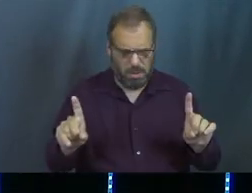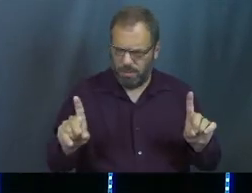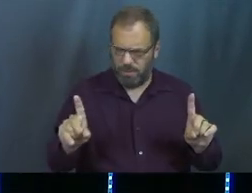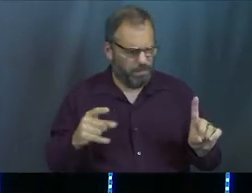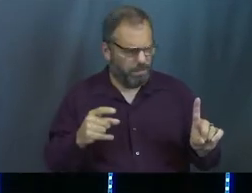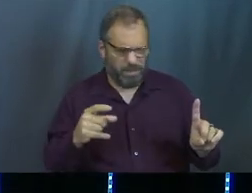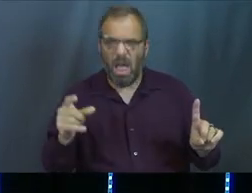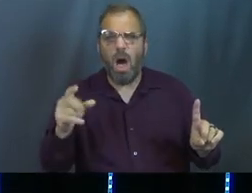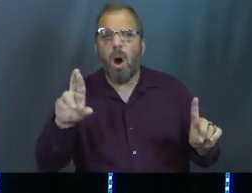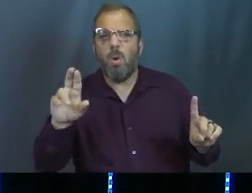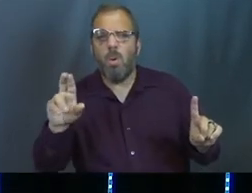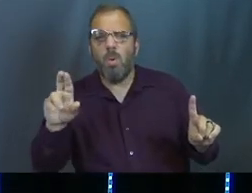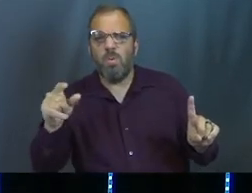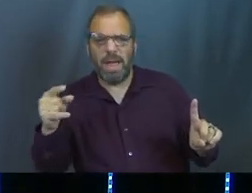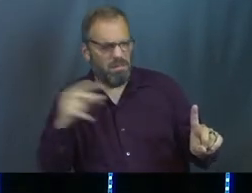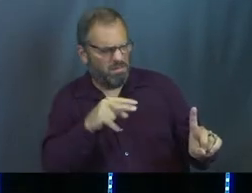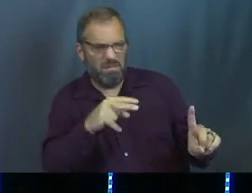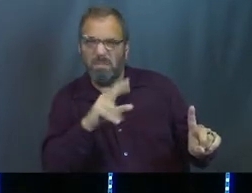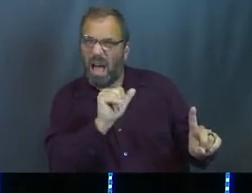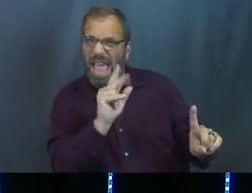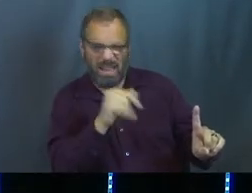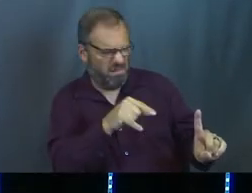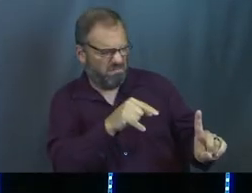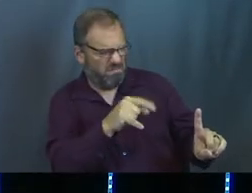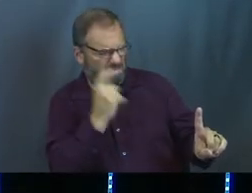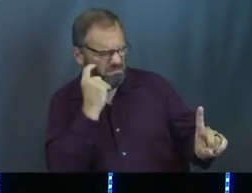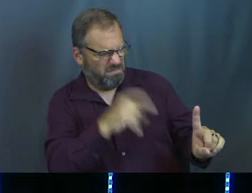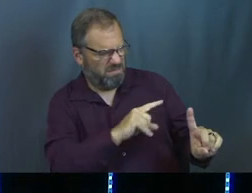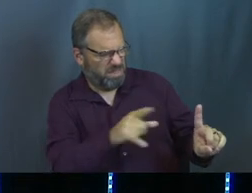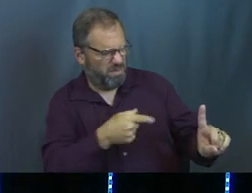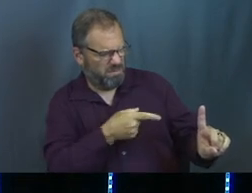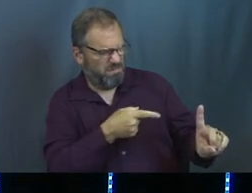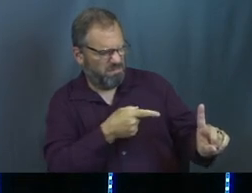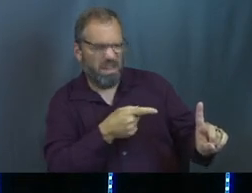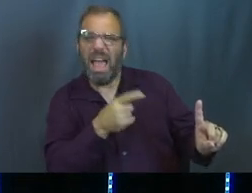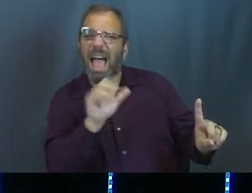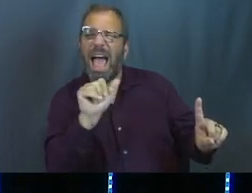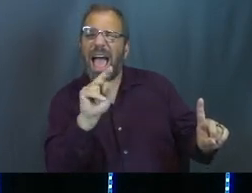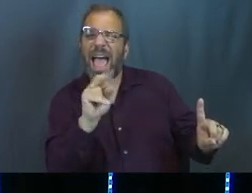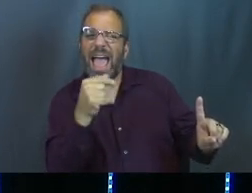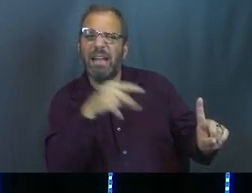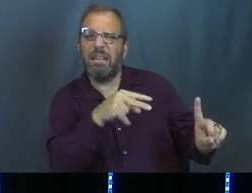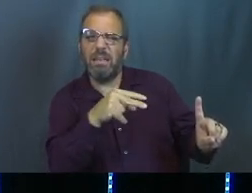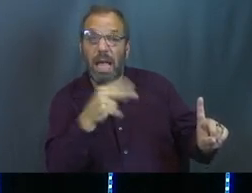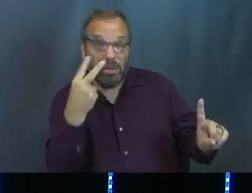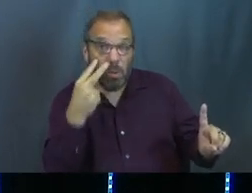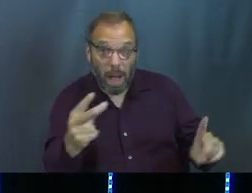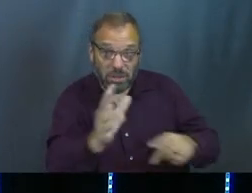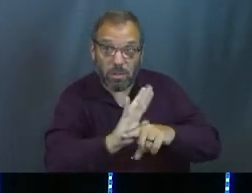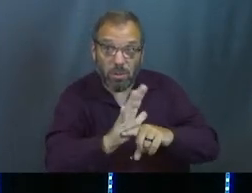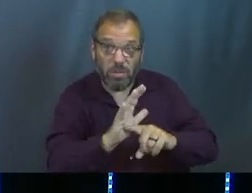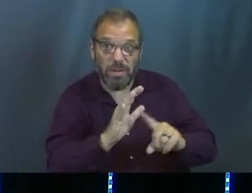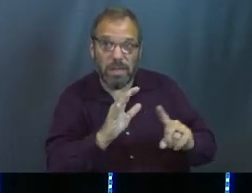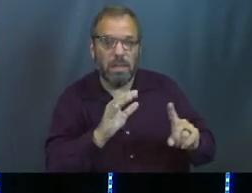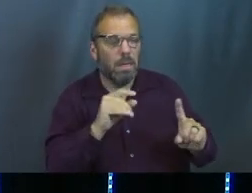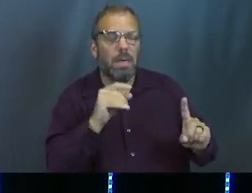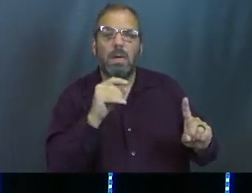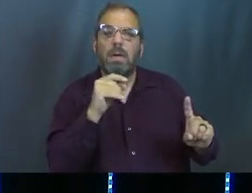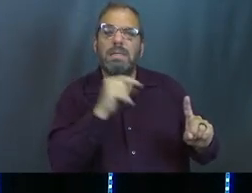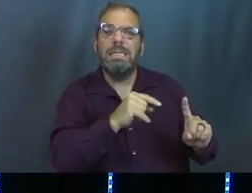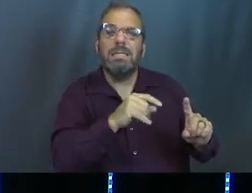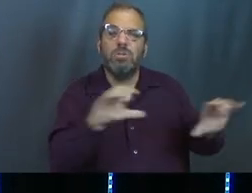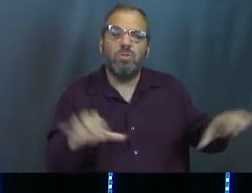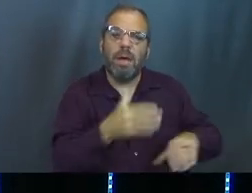about Andy. A lot of the guys do. They're like, he's different. See, there's something about Andy. The whole time he watched the movie, he is always